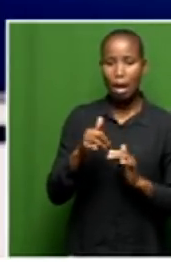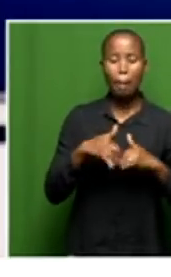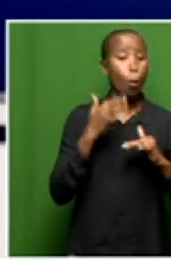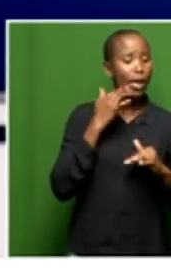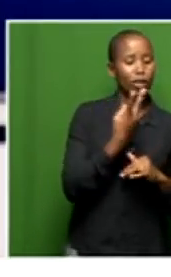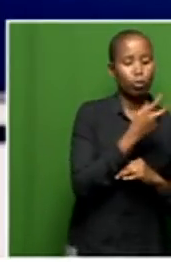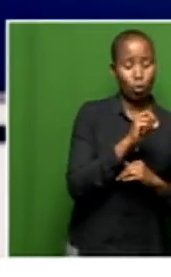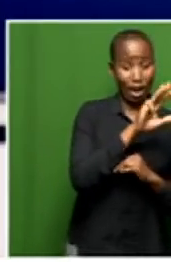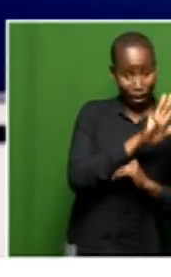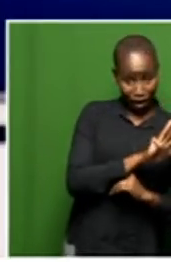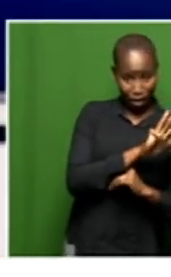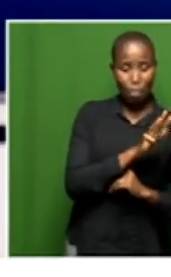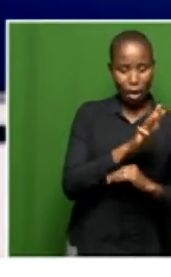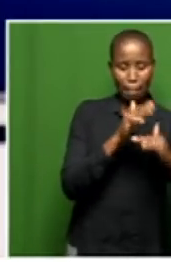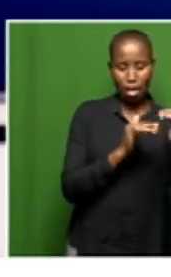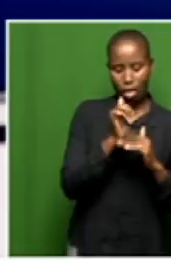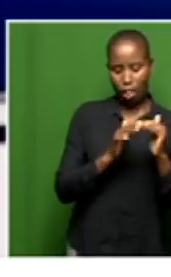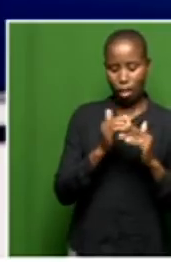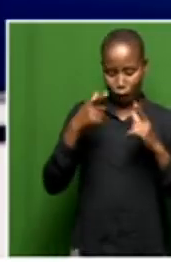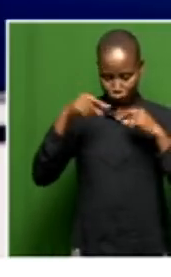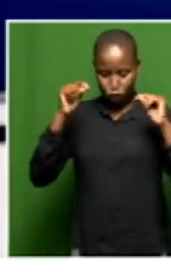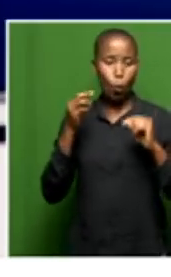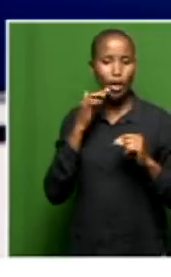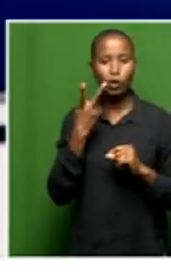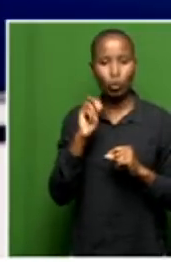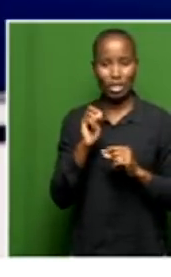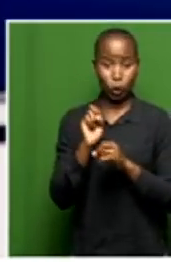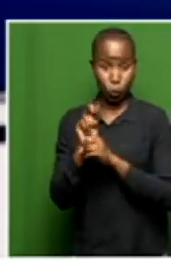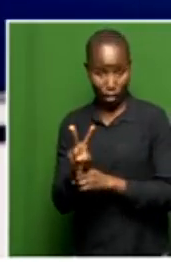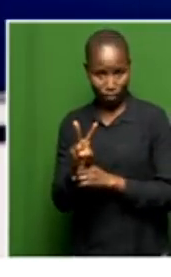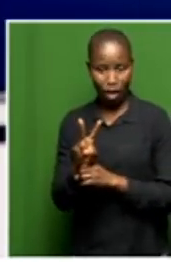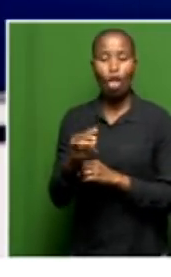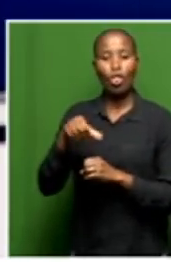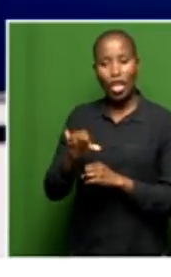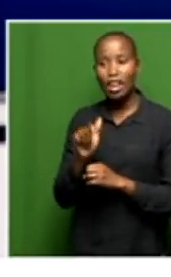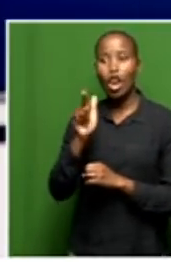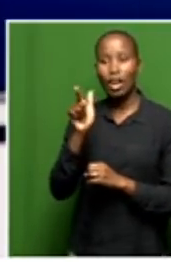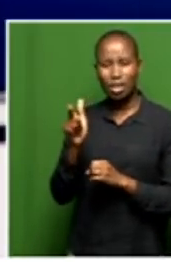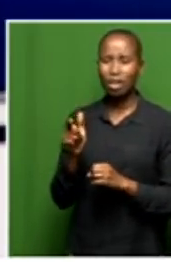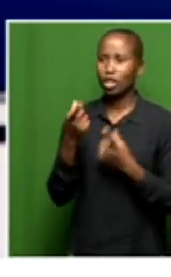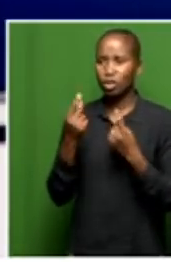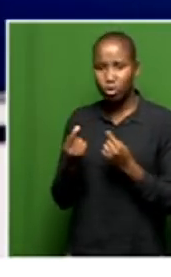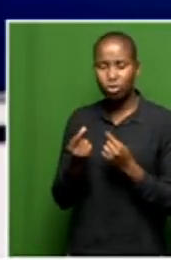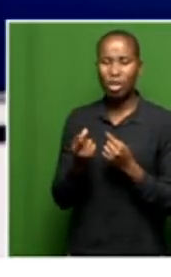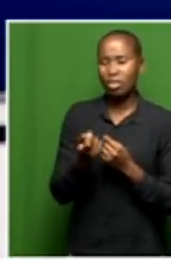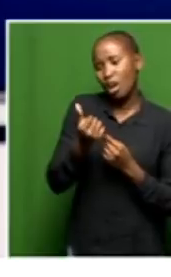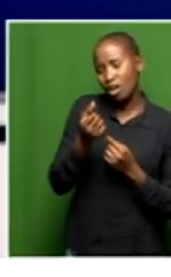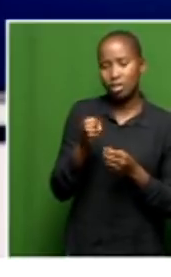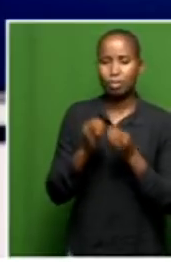and completion in 2012. And then, since then, there's been renovations, there's been other